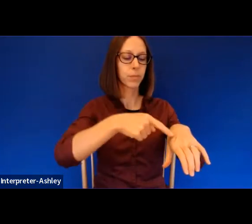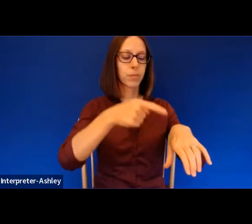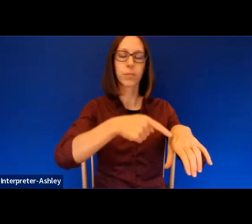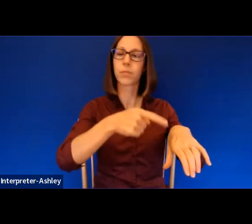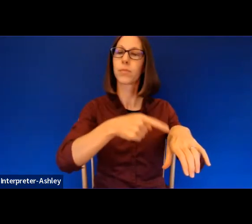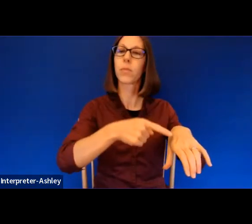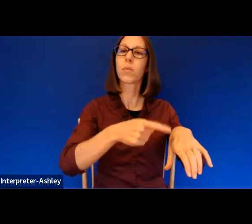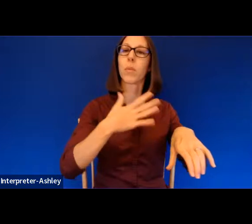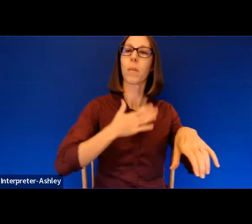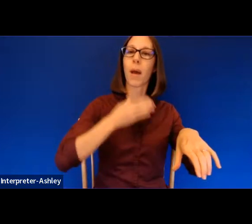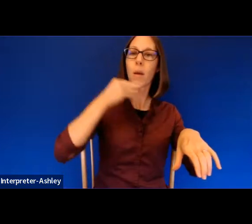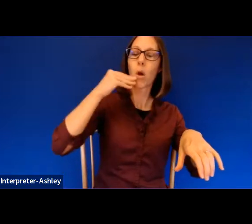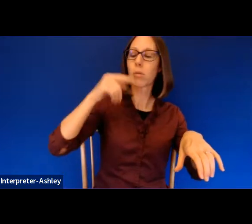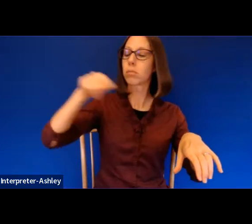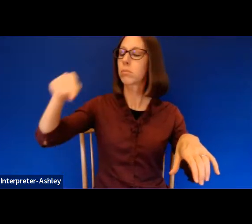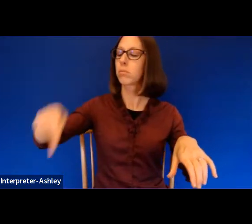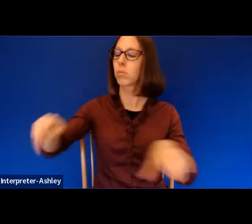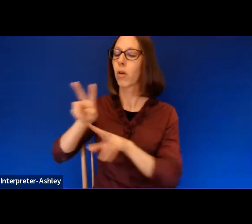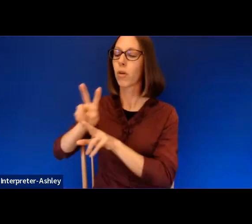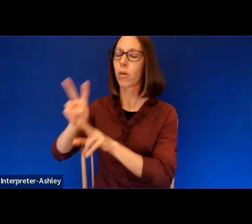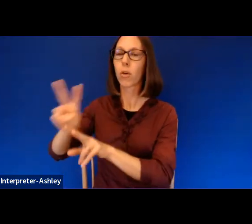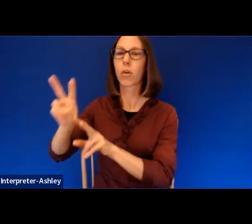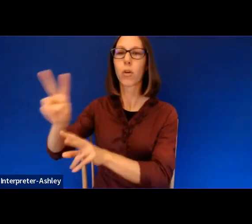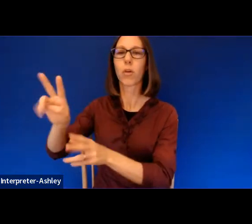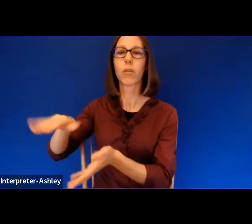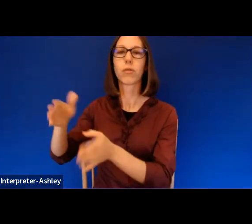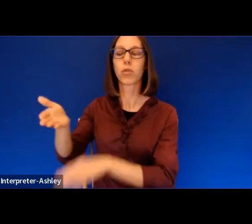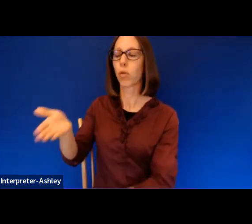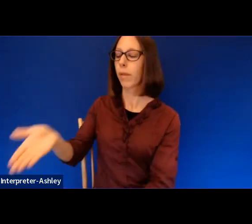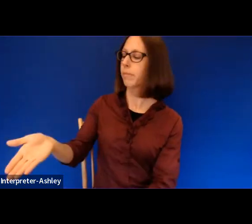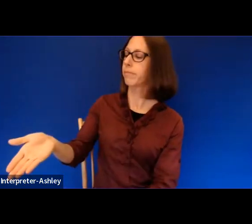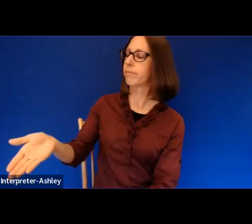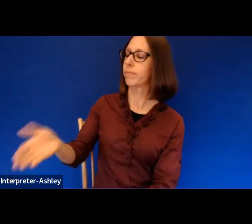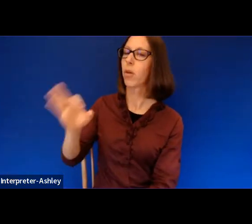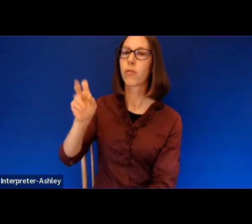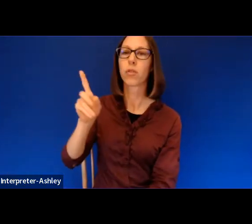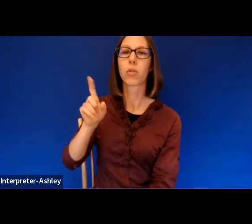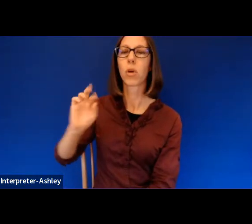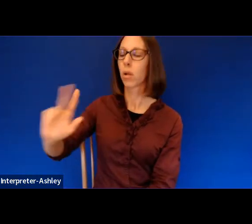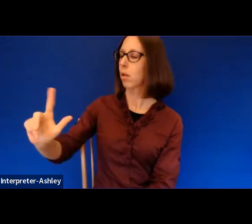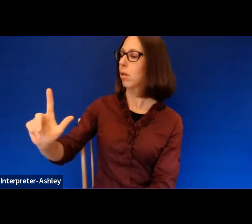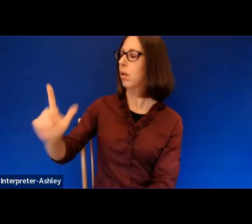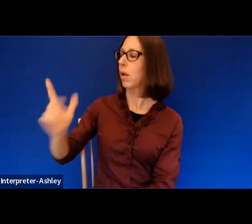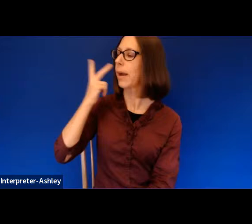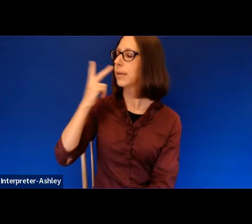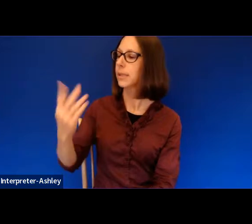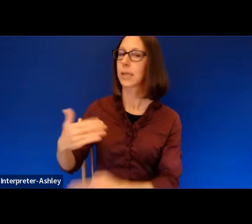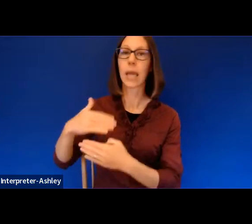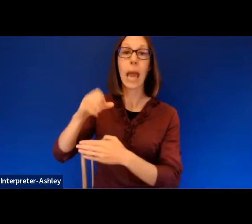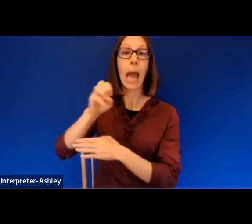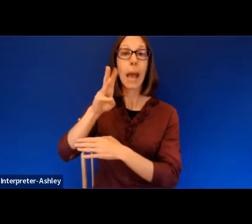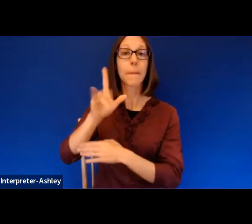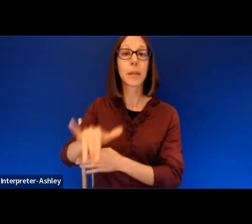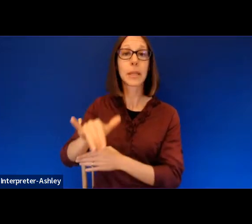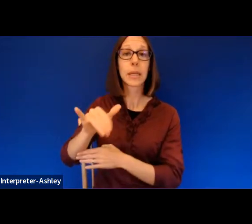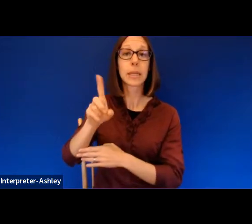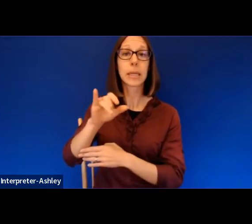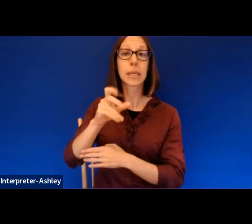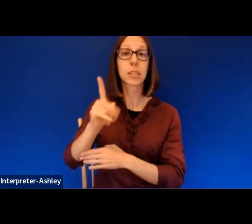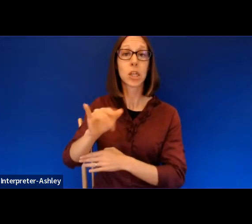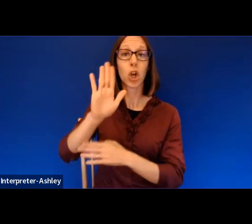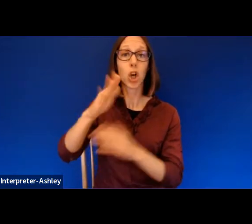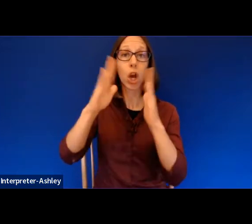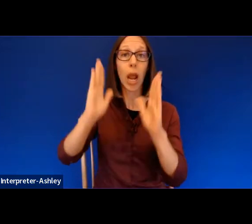Afternoons, I'd look out the shades and think of the graveyard behind Emily Dickinson's house. How death was no